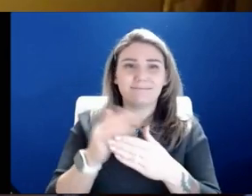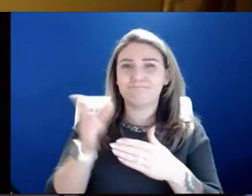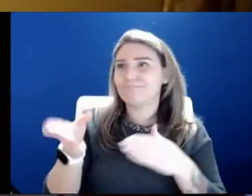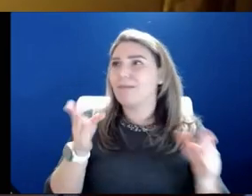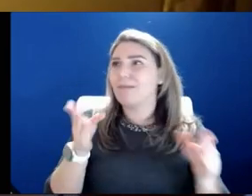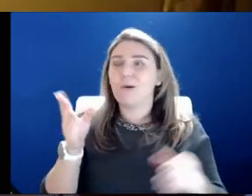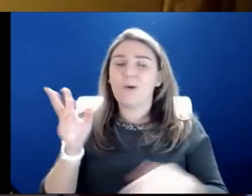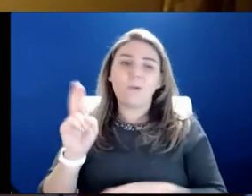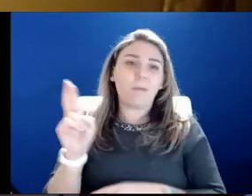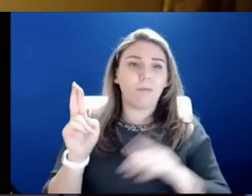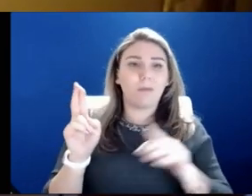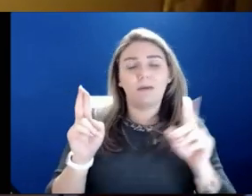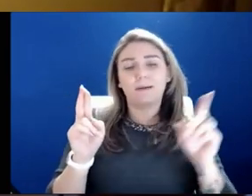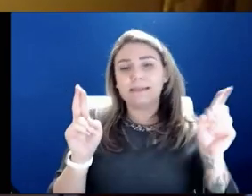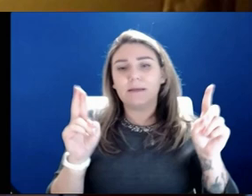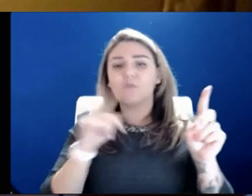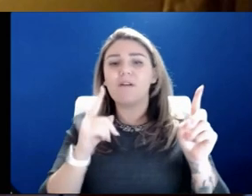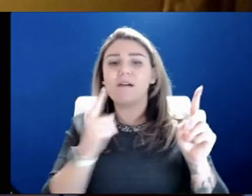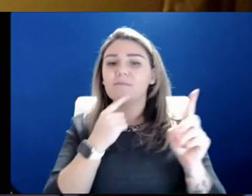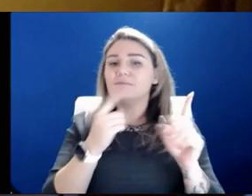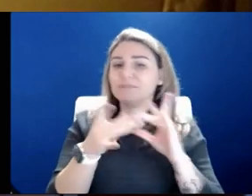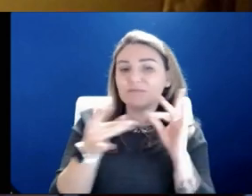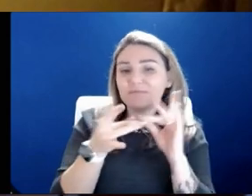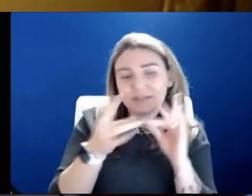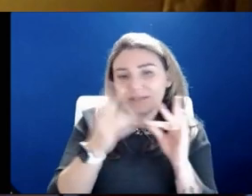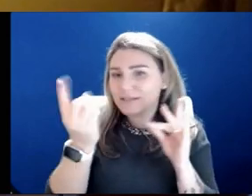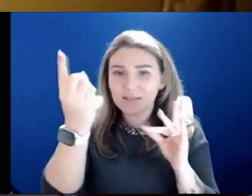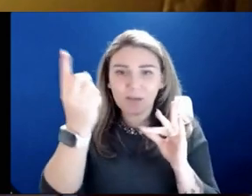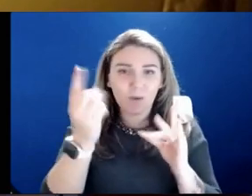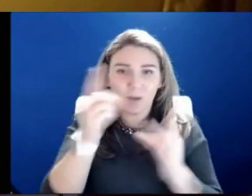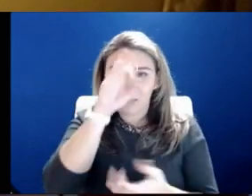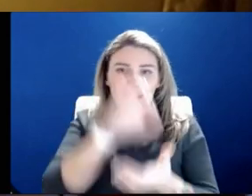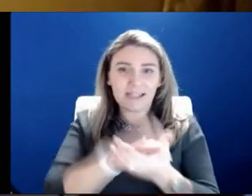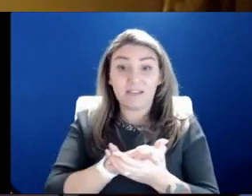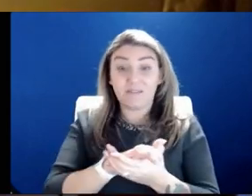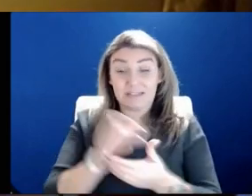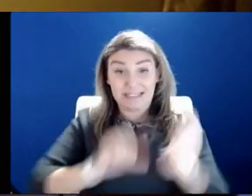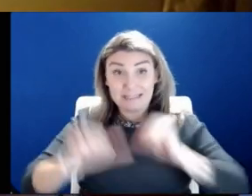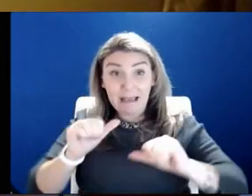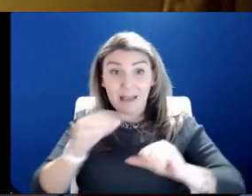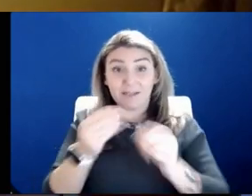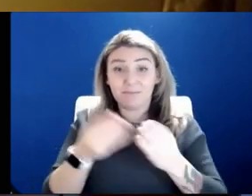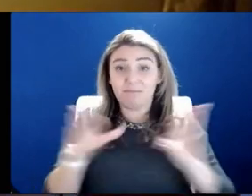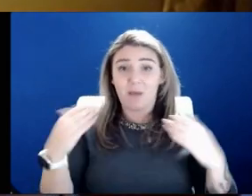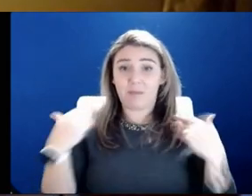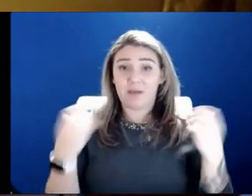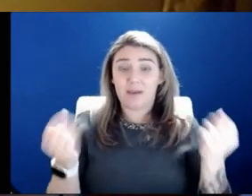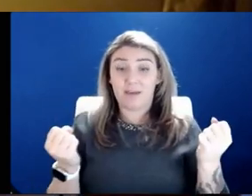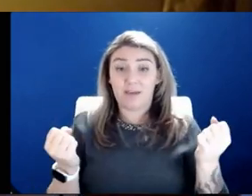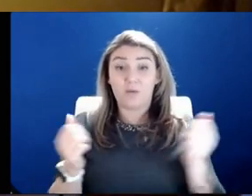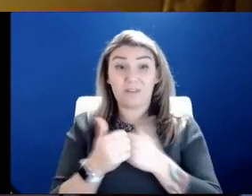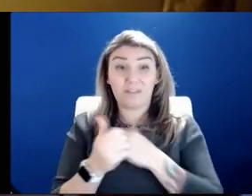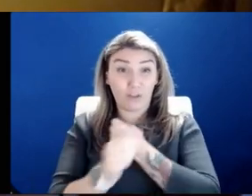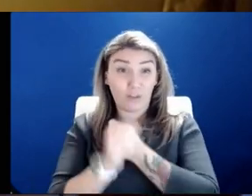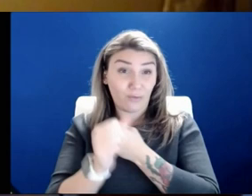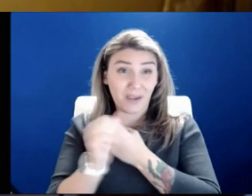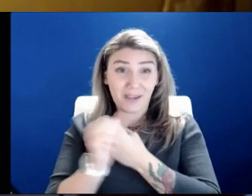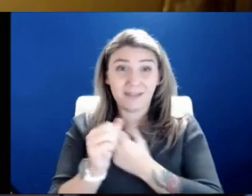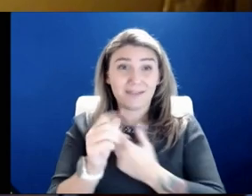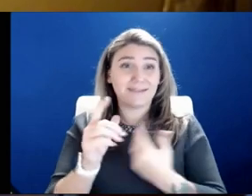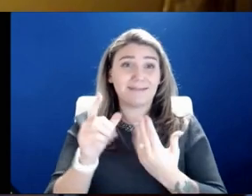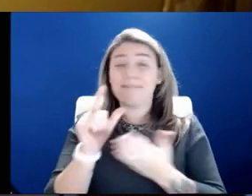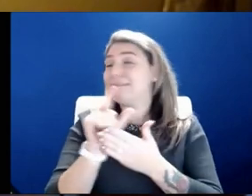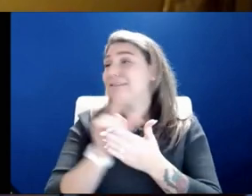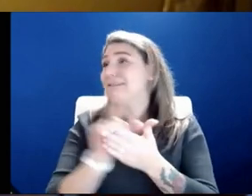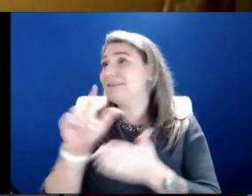speak to it, I'm, I'm speaking just to somebody who, uh, believes in science and public health. On, on the threats, the attorney general's threats are entirely